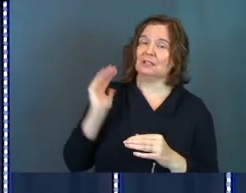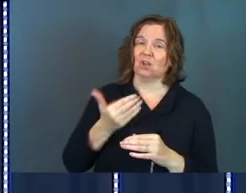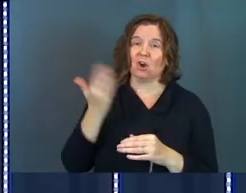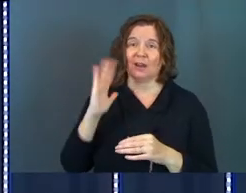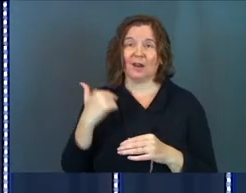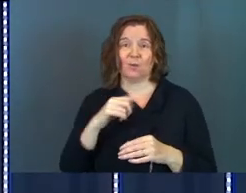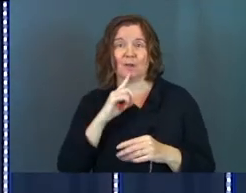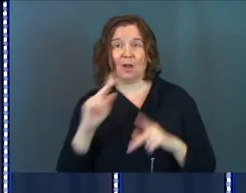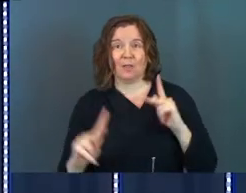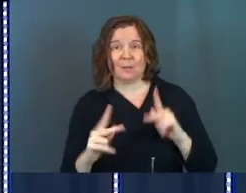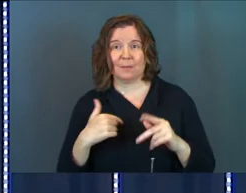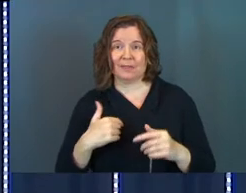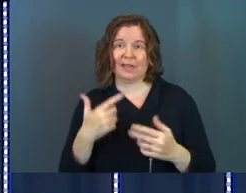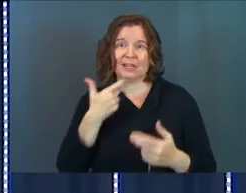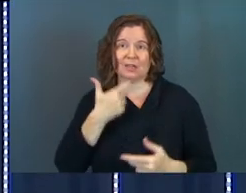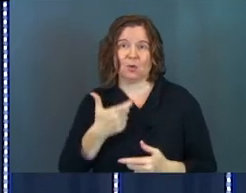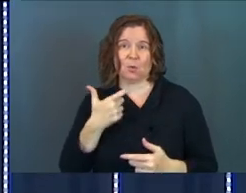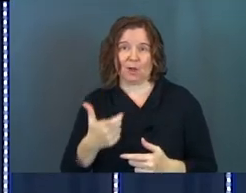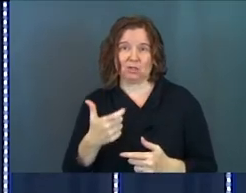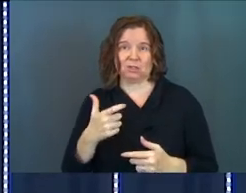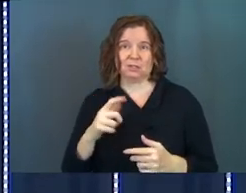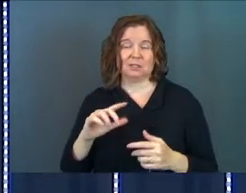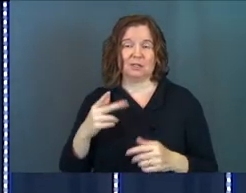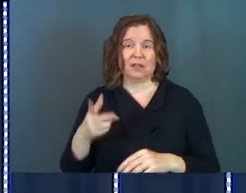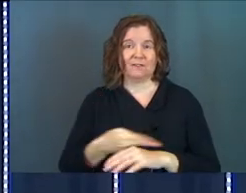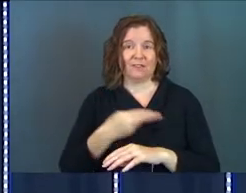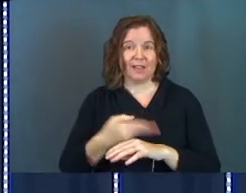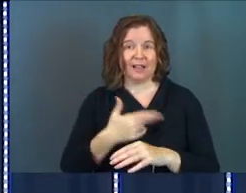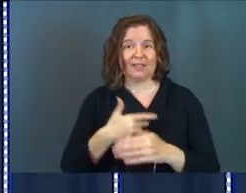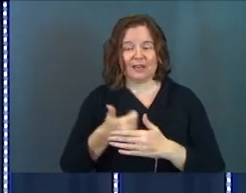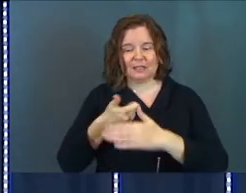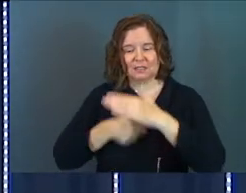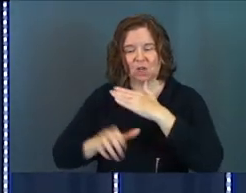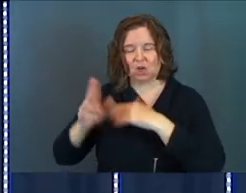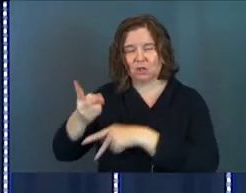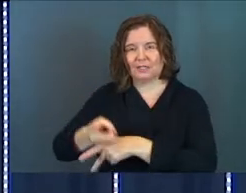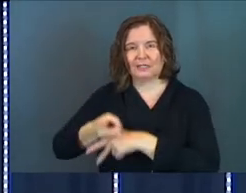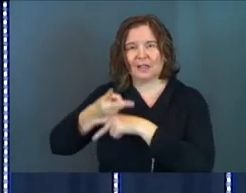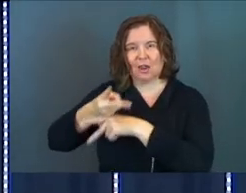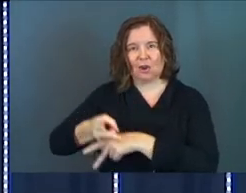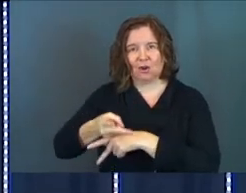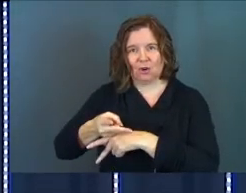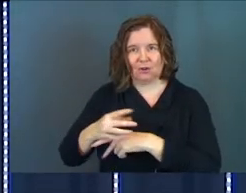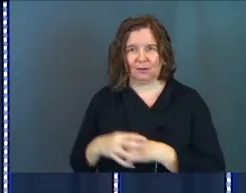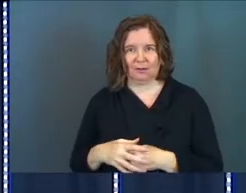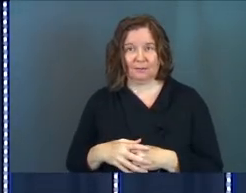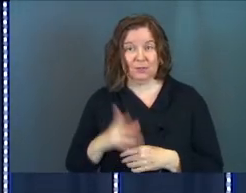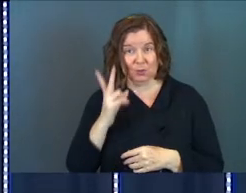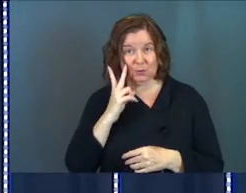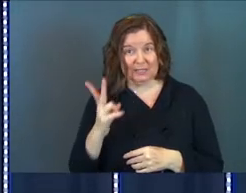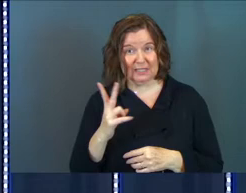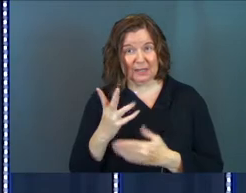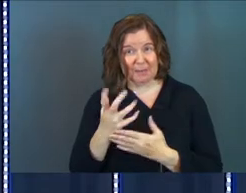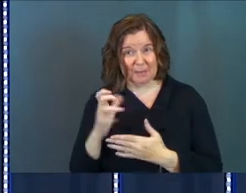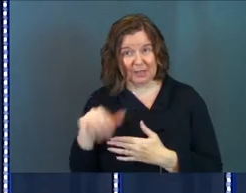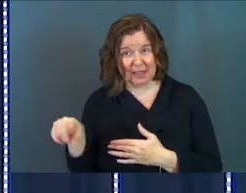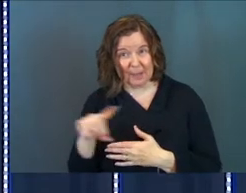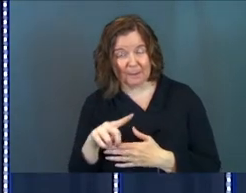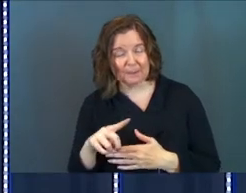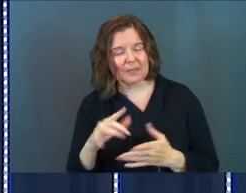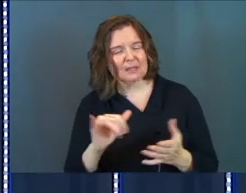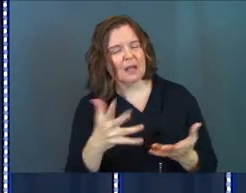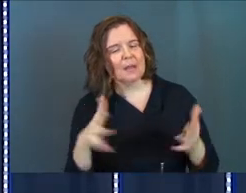and we are the people that he watches over, the flock that is under his care. See him appealing to them?